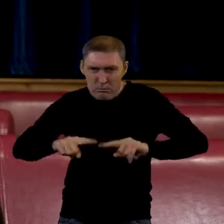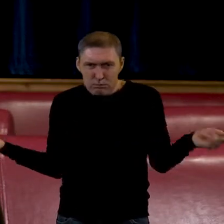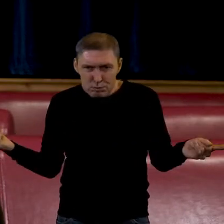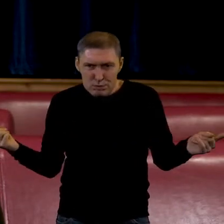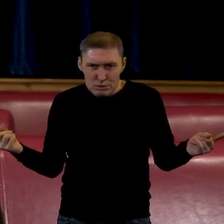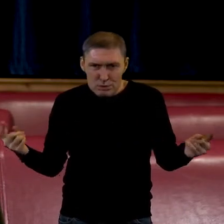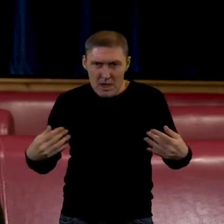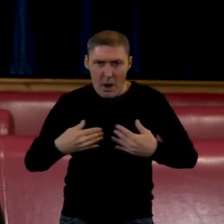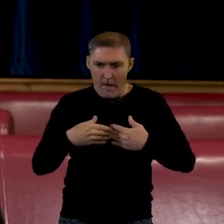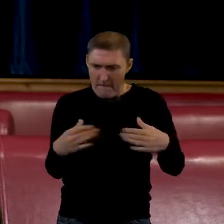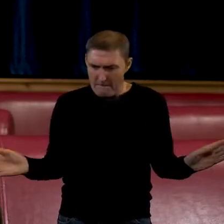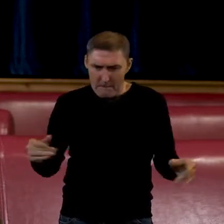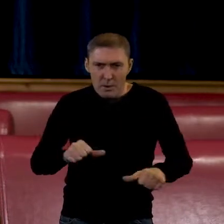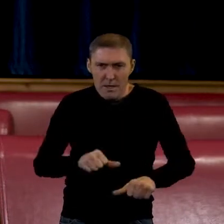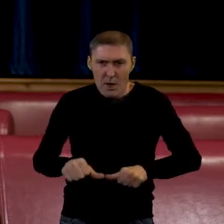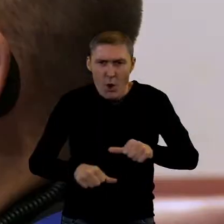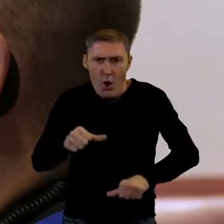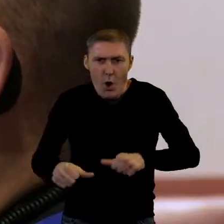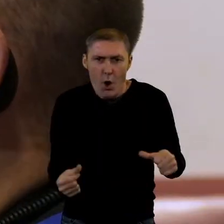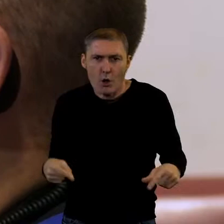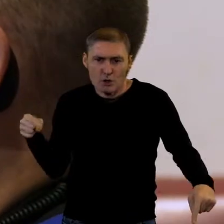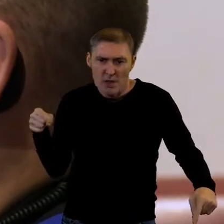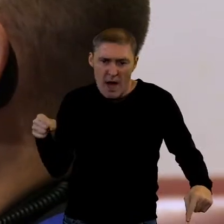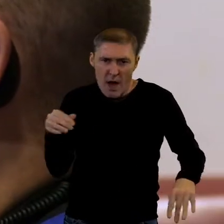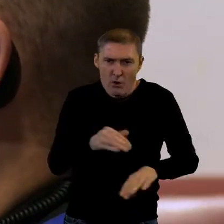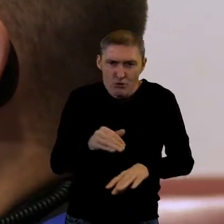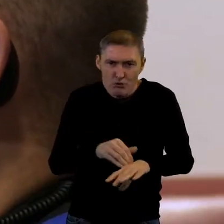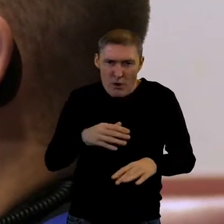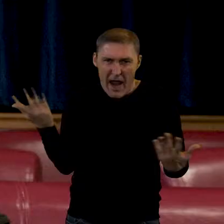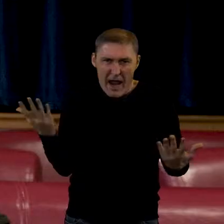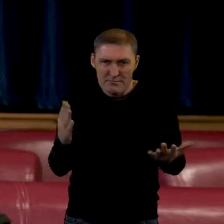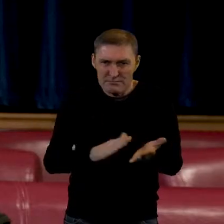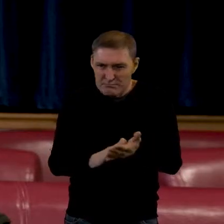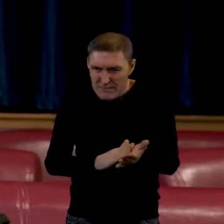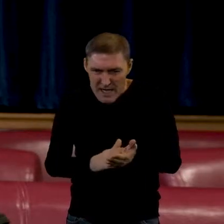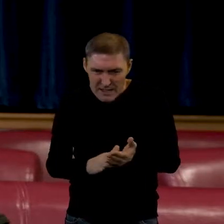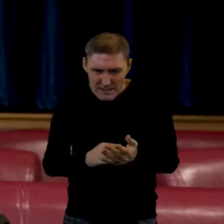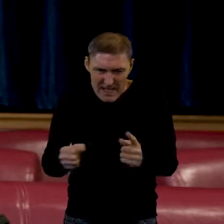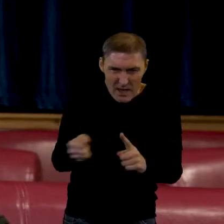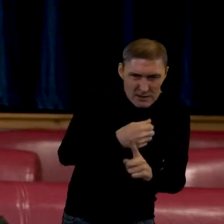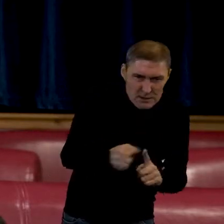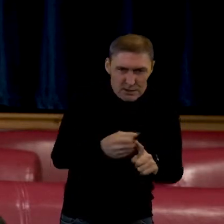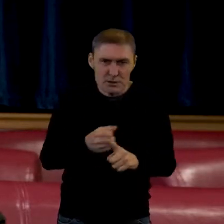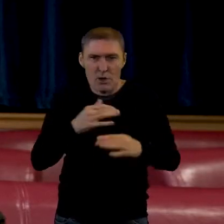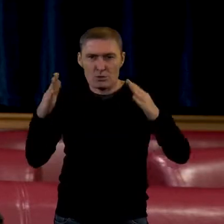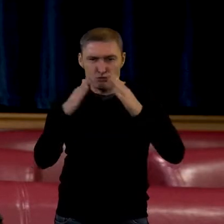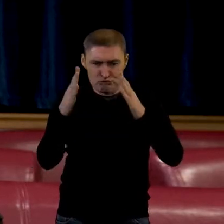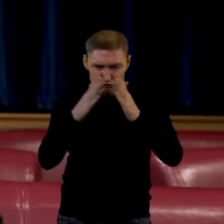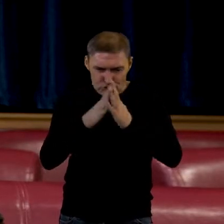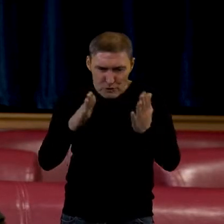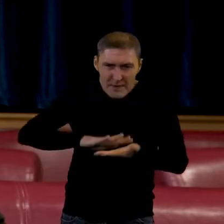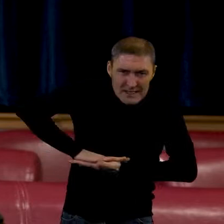anything that could harass, alarm and distress someone, assaults and criminal damage. If they have been motivated by